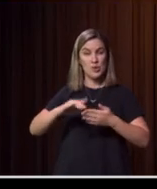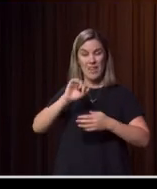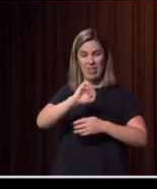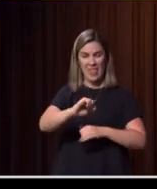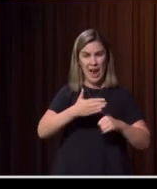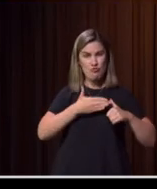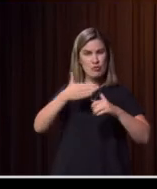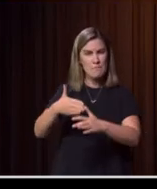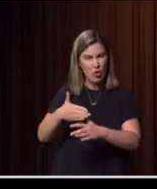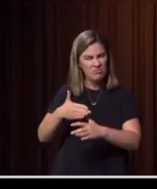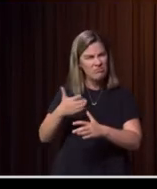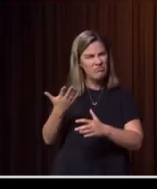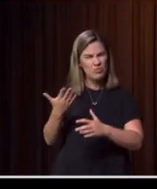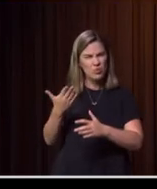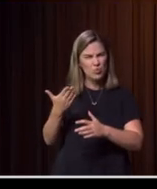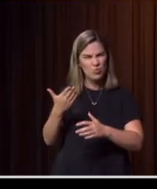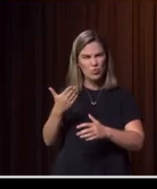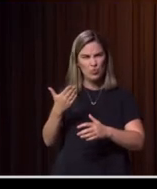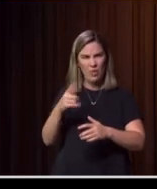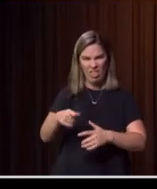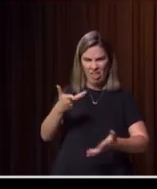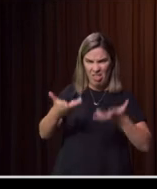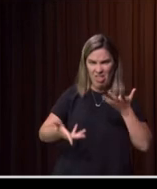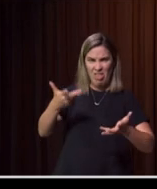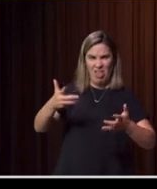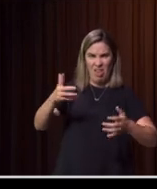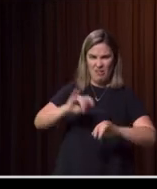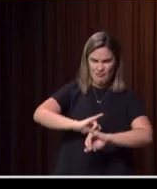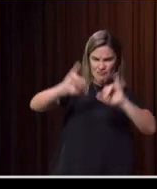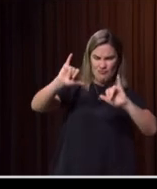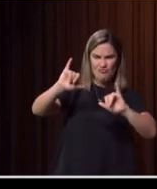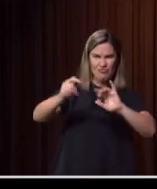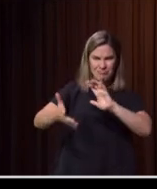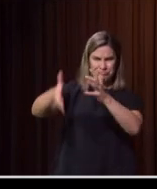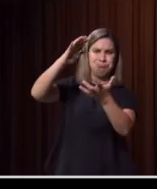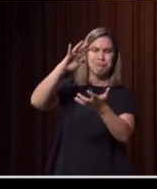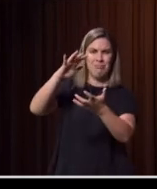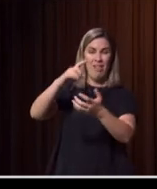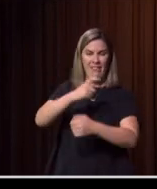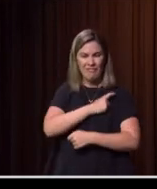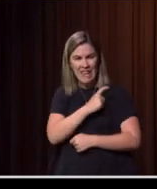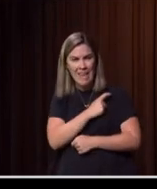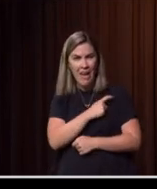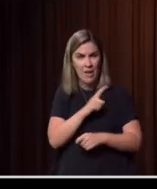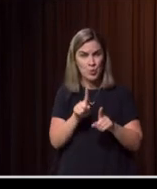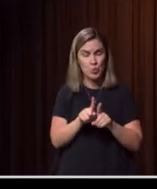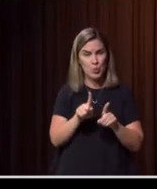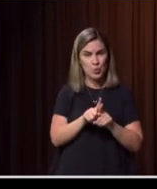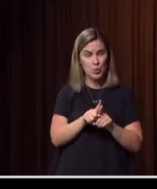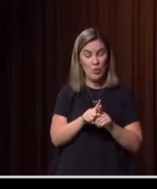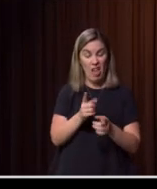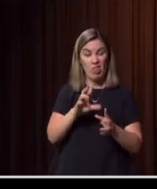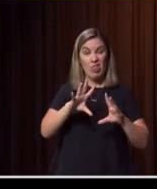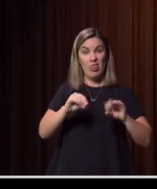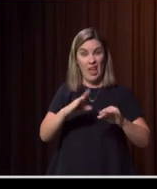uncertainty, to the tragedy, to the fear of what was unfolding around them. And as we've moved into COVID, to see us dealing with something,